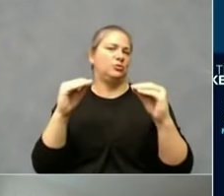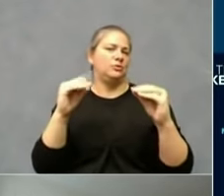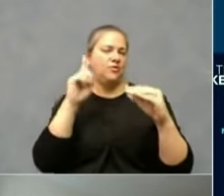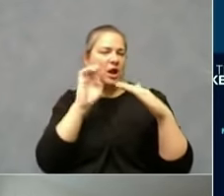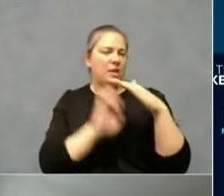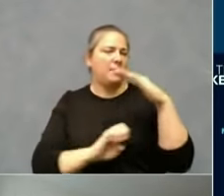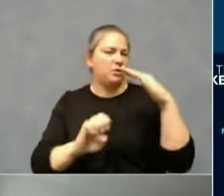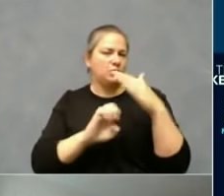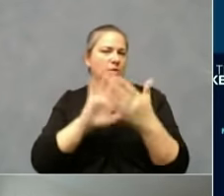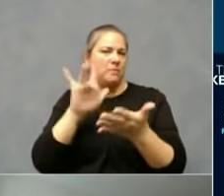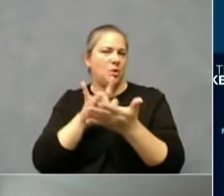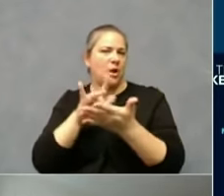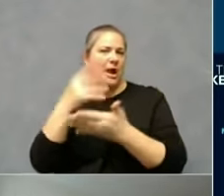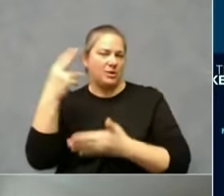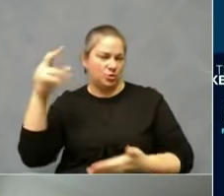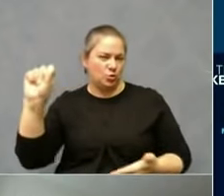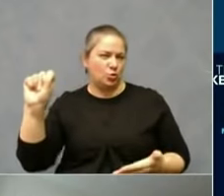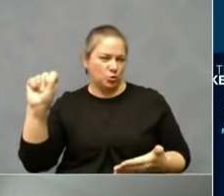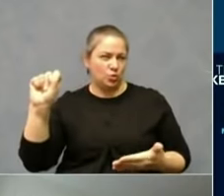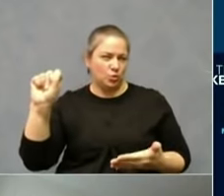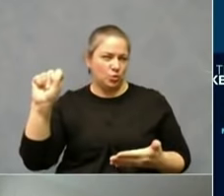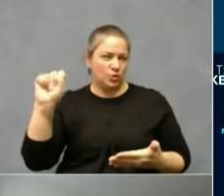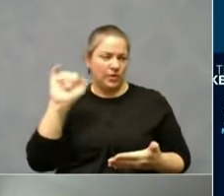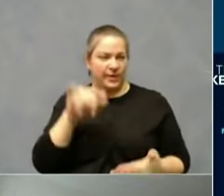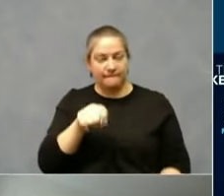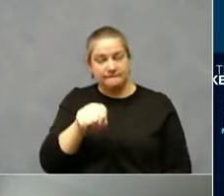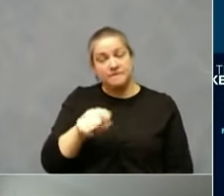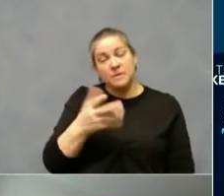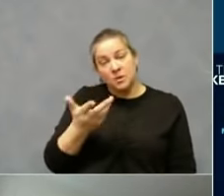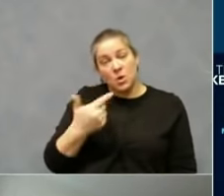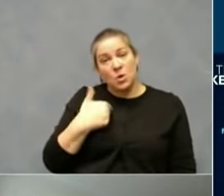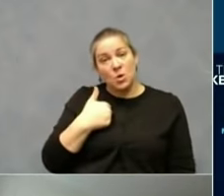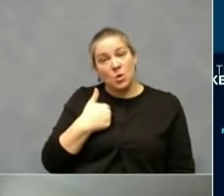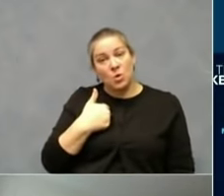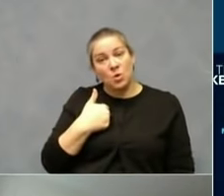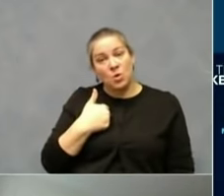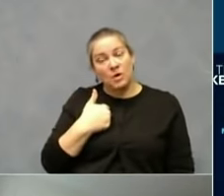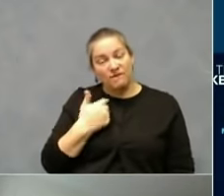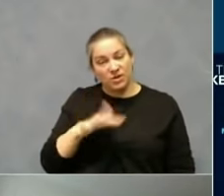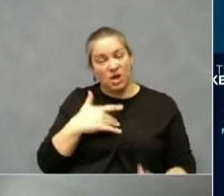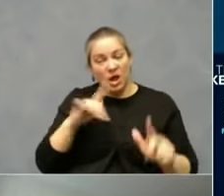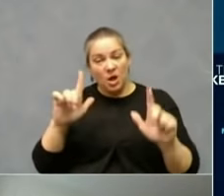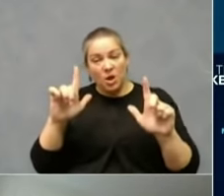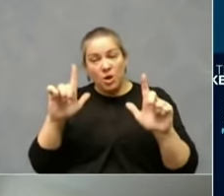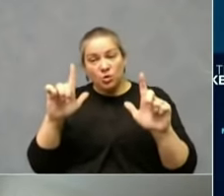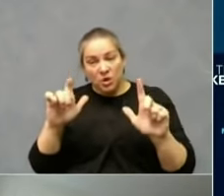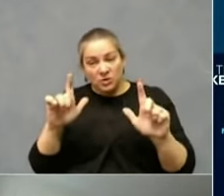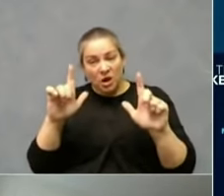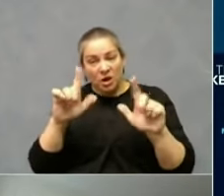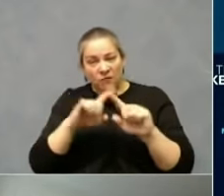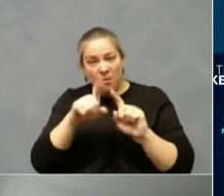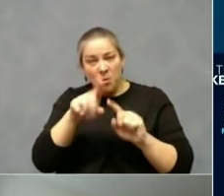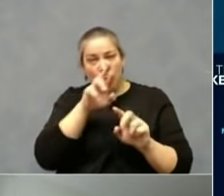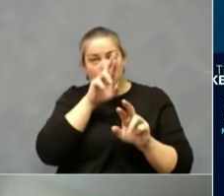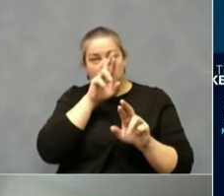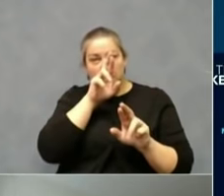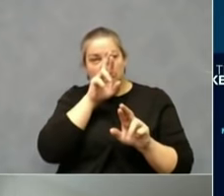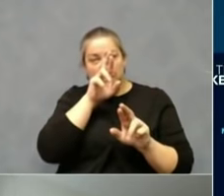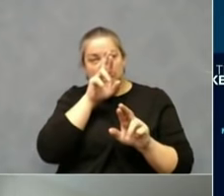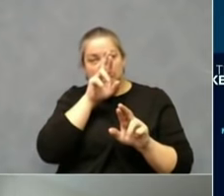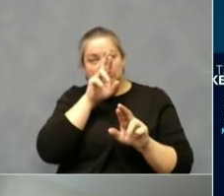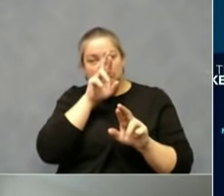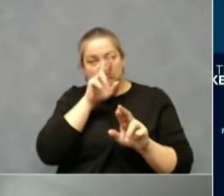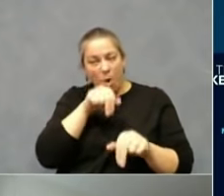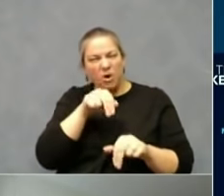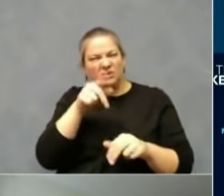schools as noted there. So this, I have taken a screenshot from their report just to show that these were their interpretations and